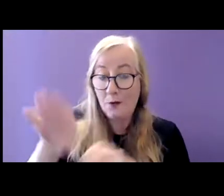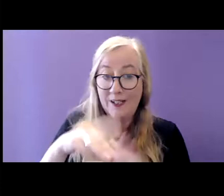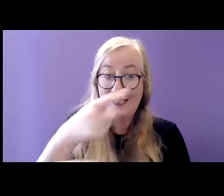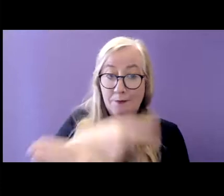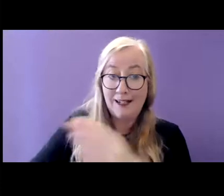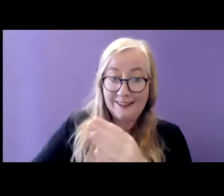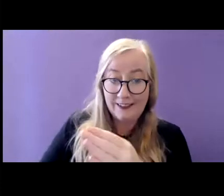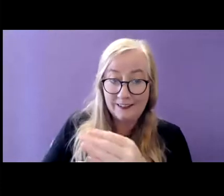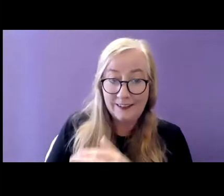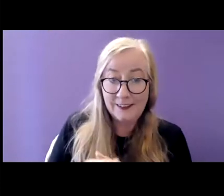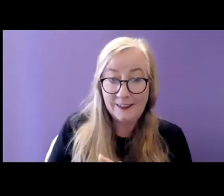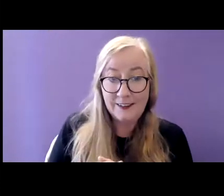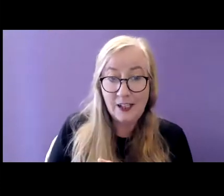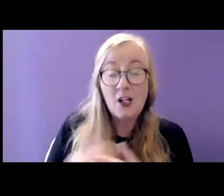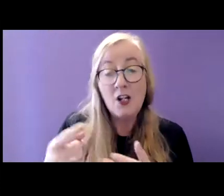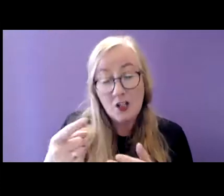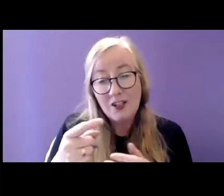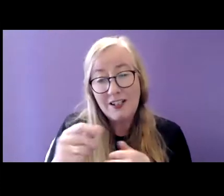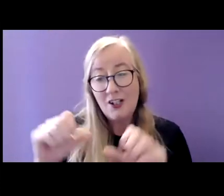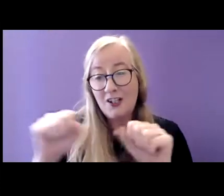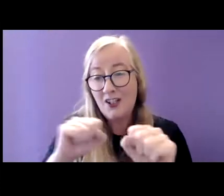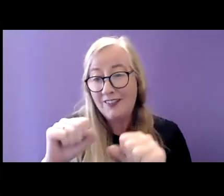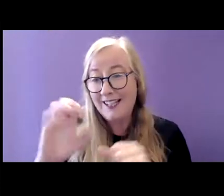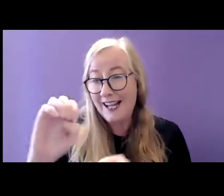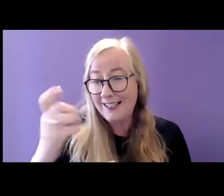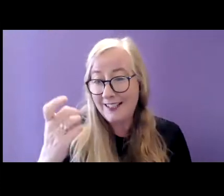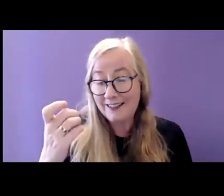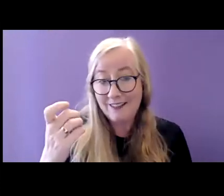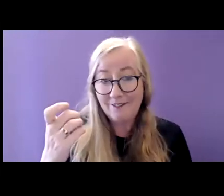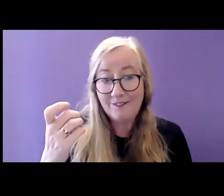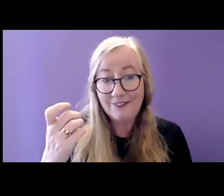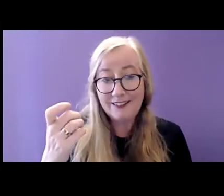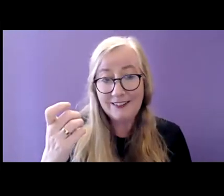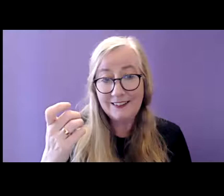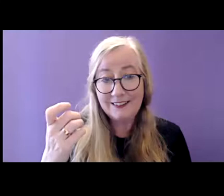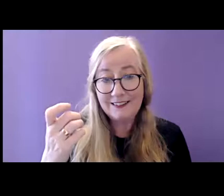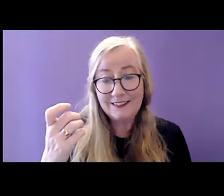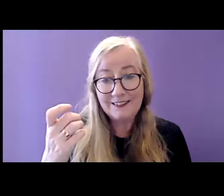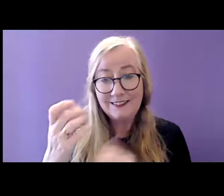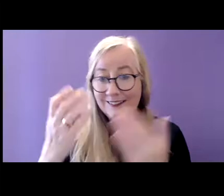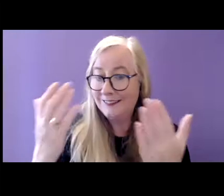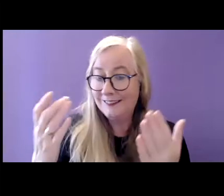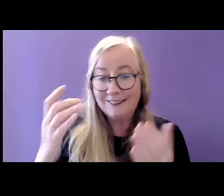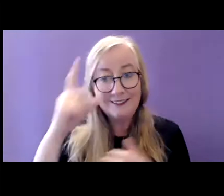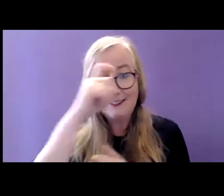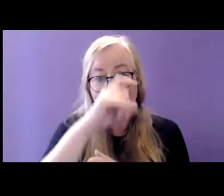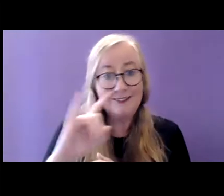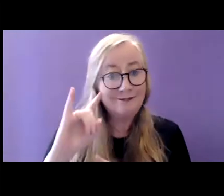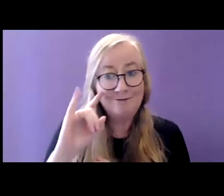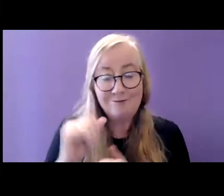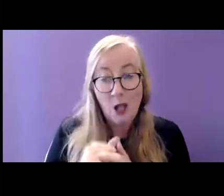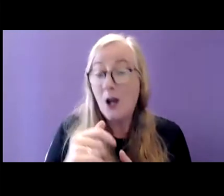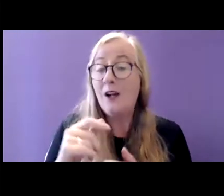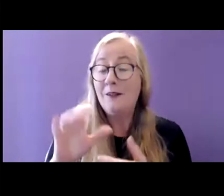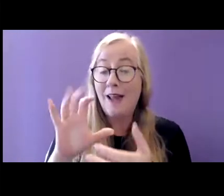The health service executive is responsible for the provision of health care and social supports for persons with